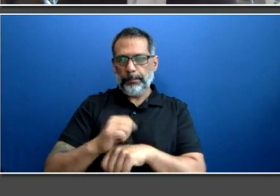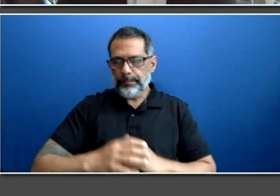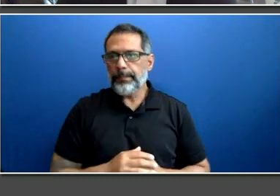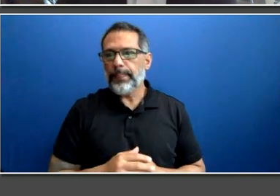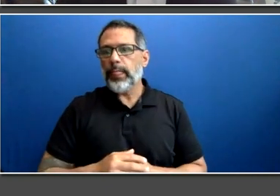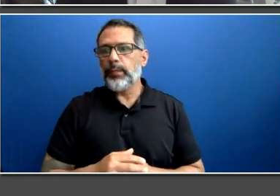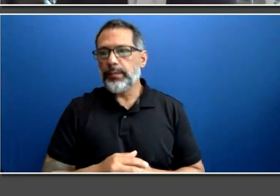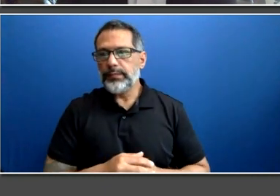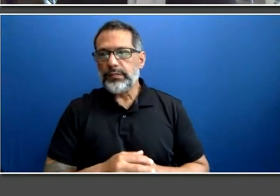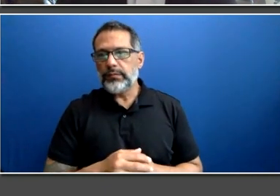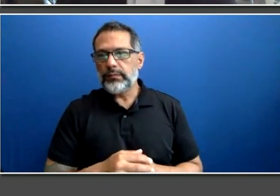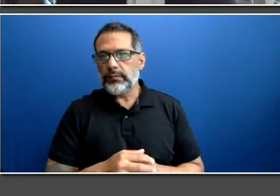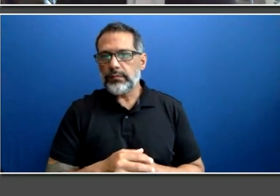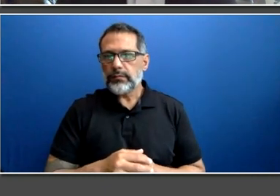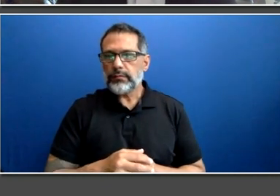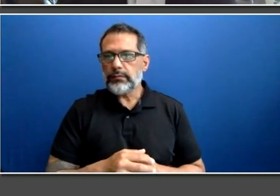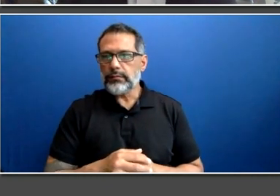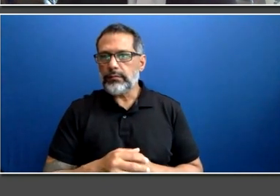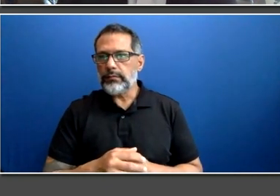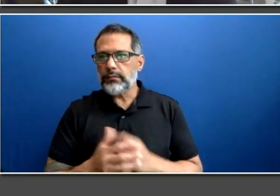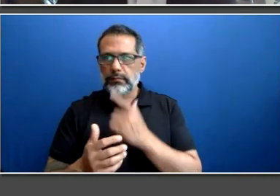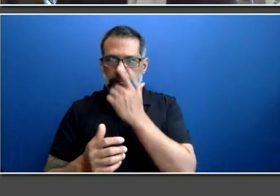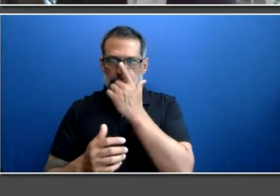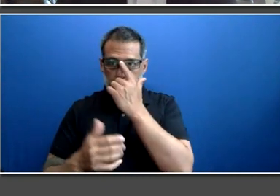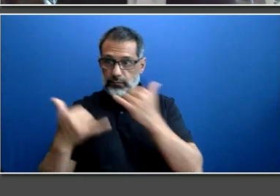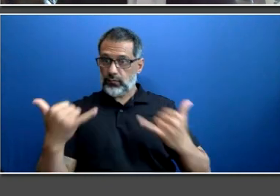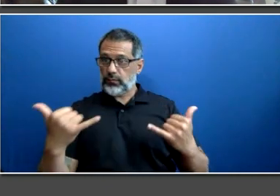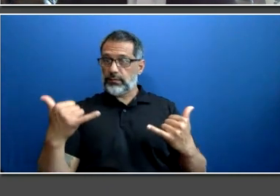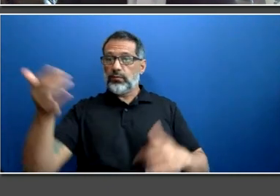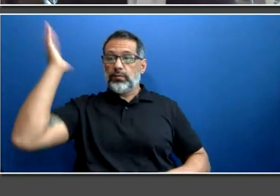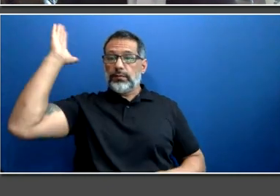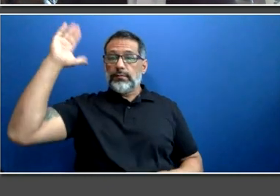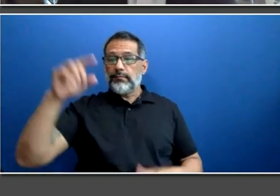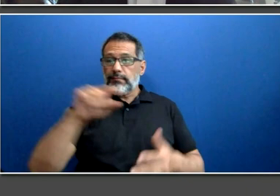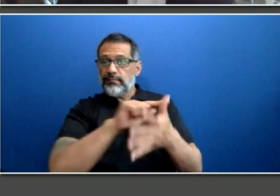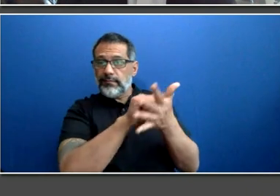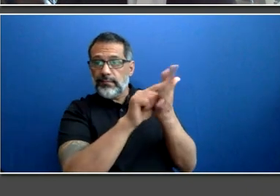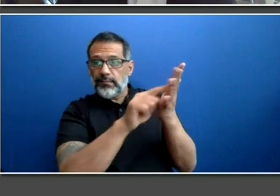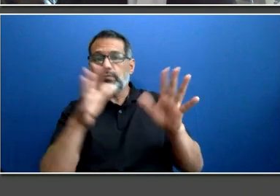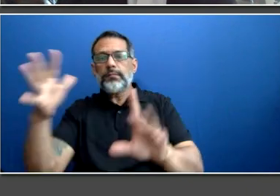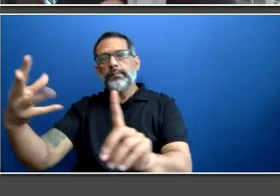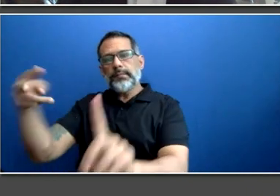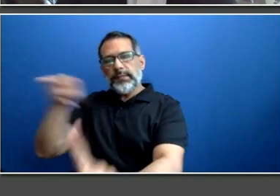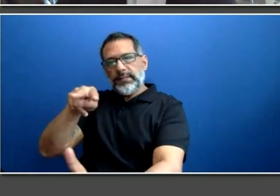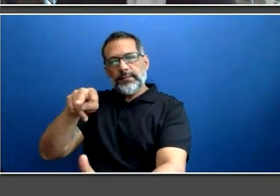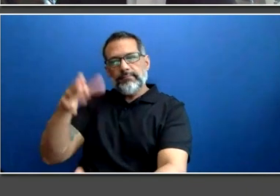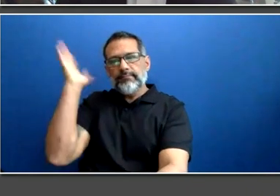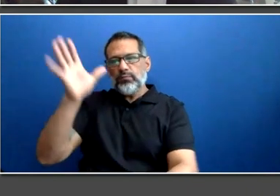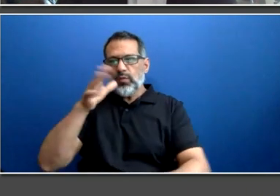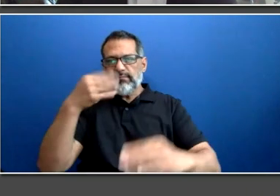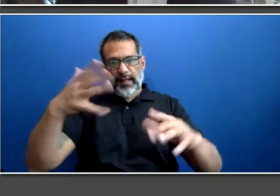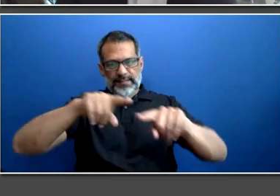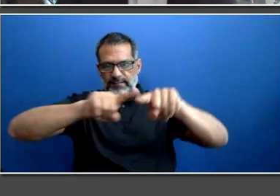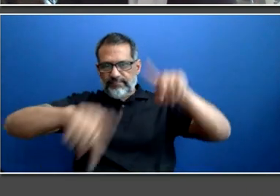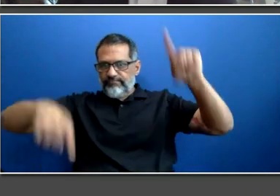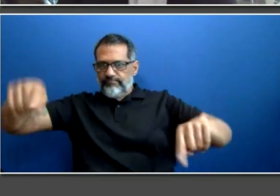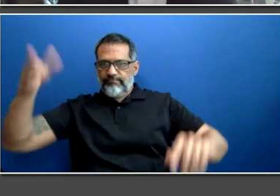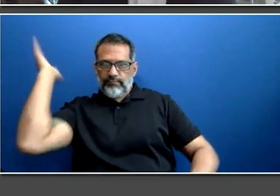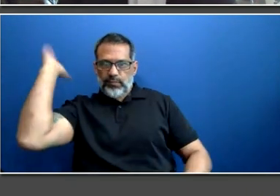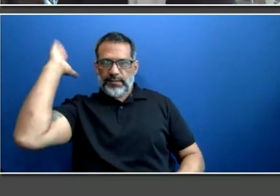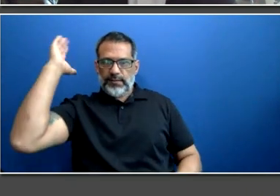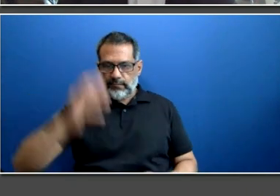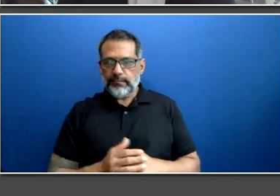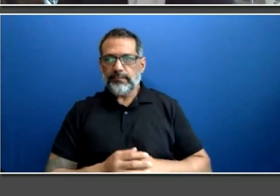perspectives and personal experiences for you to consider. You know, the one thing I'd like to share is, you know, how I approach my job. You know,